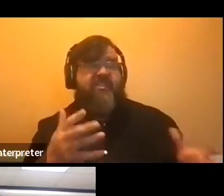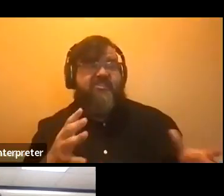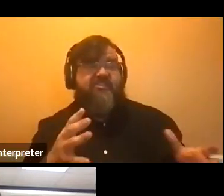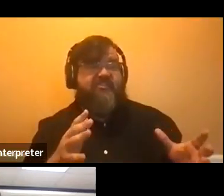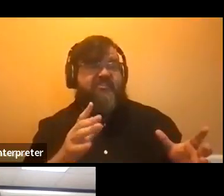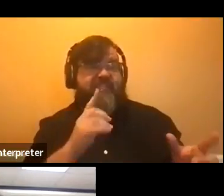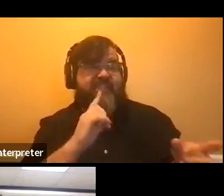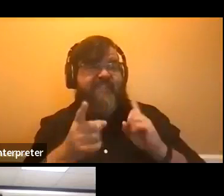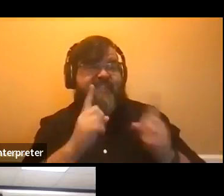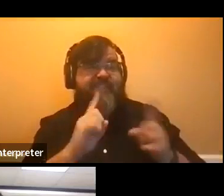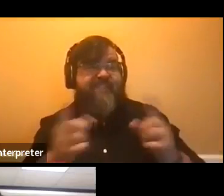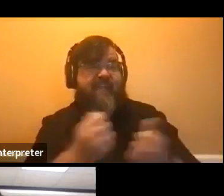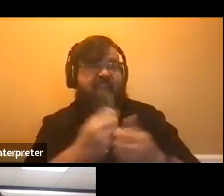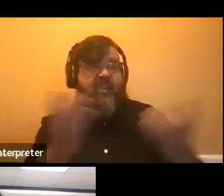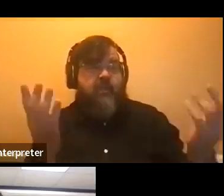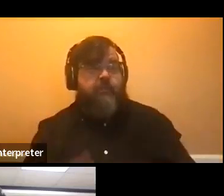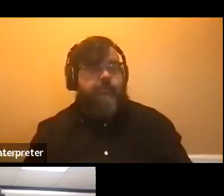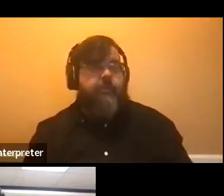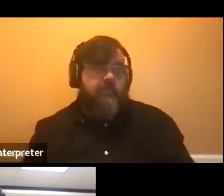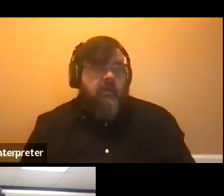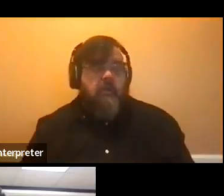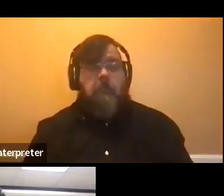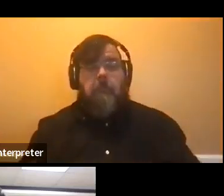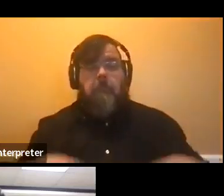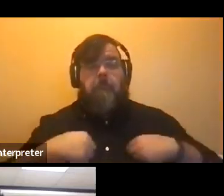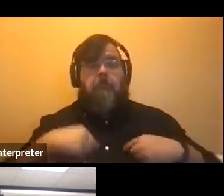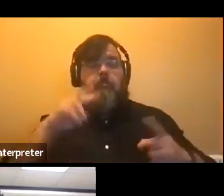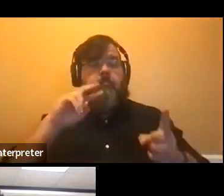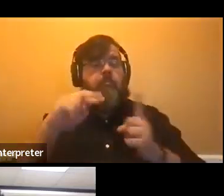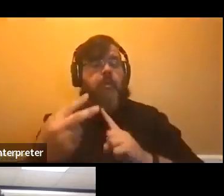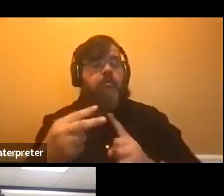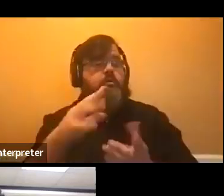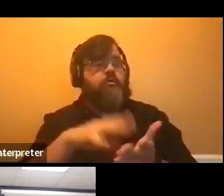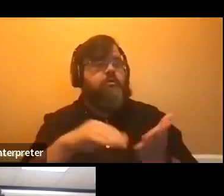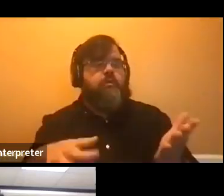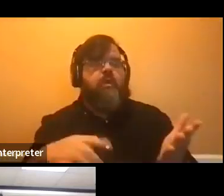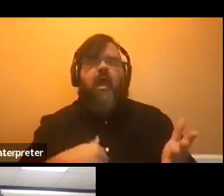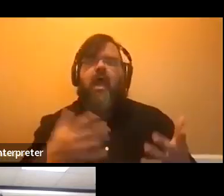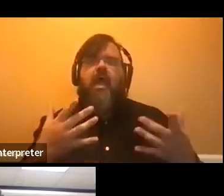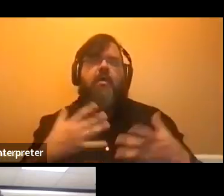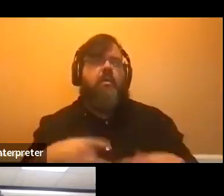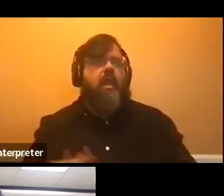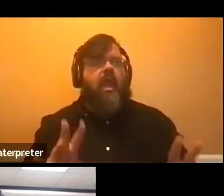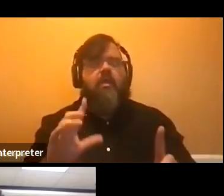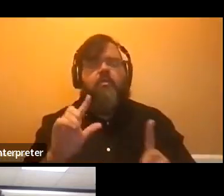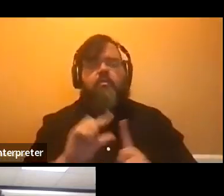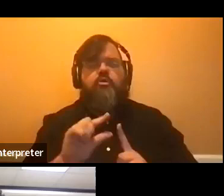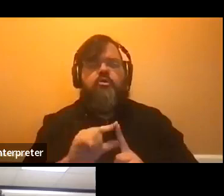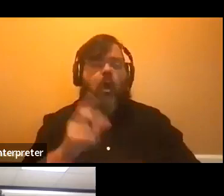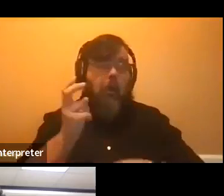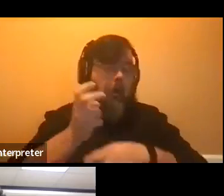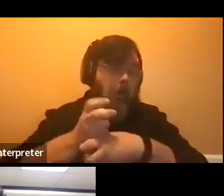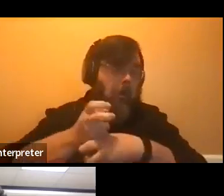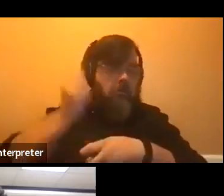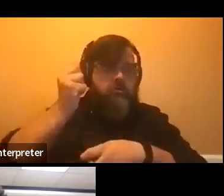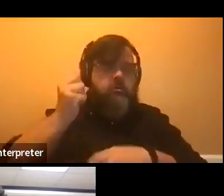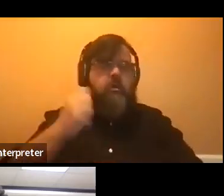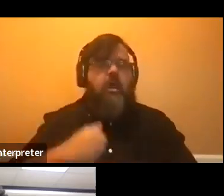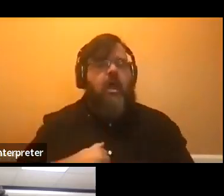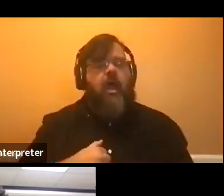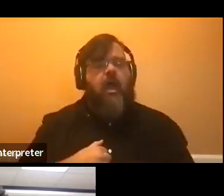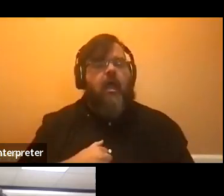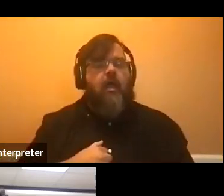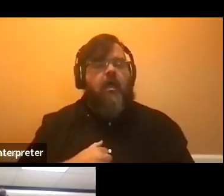I guess I can attest to it as a student as well. I don't like, like, using the word harder. I like to use the word more, like,